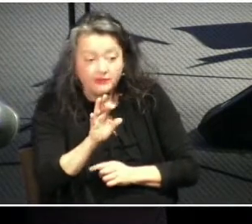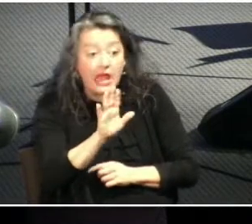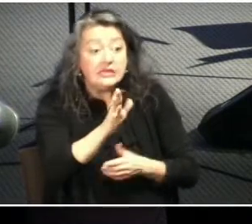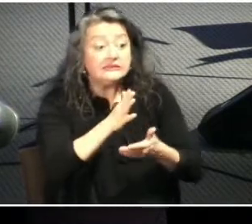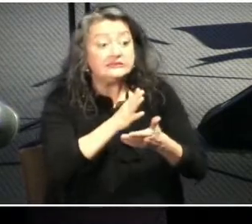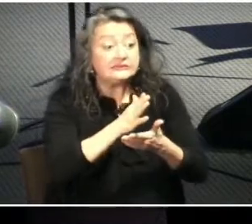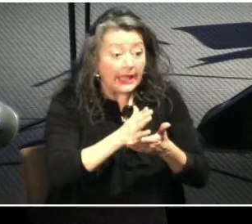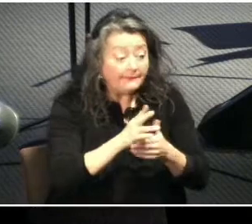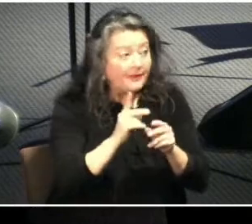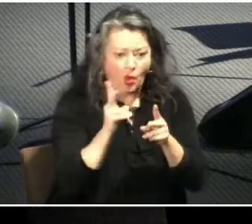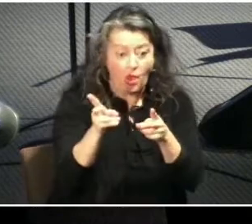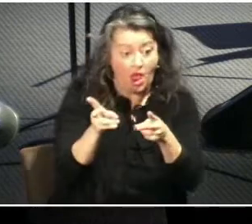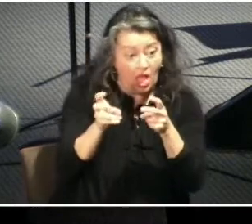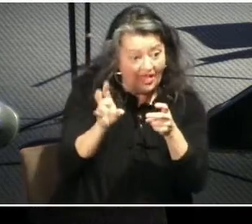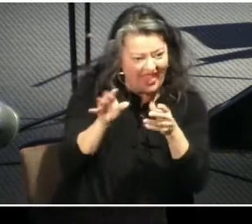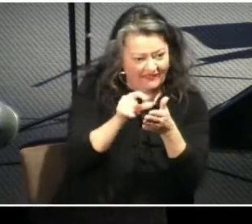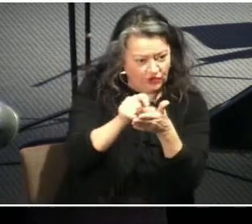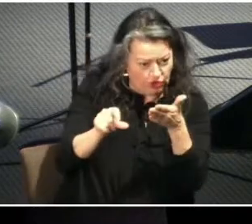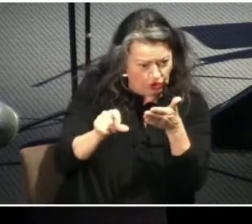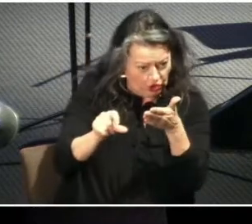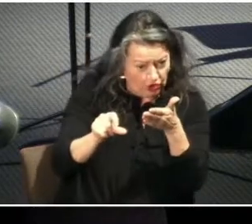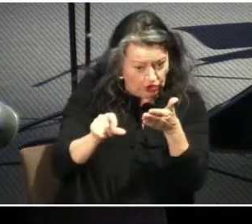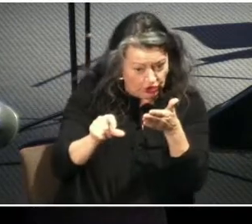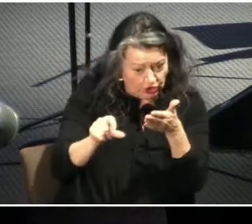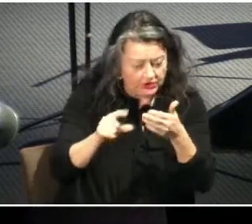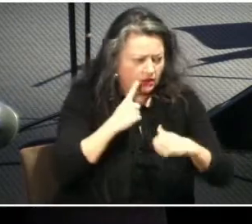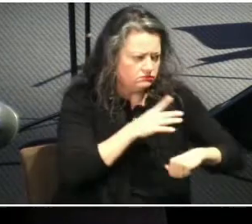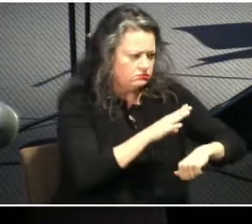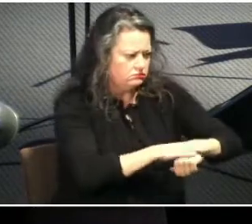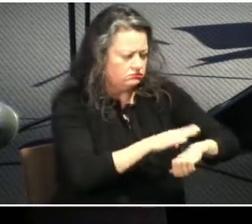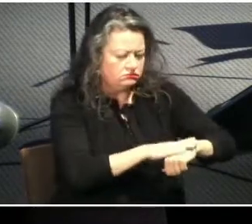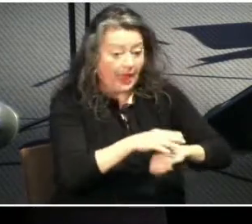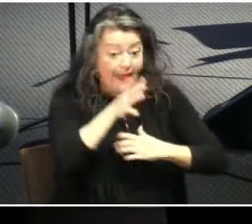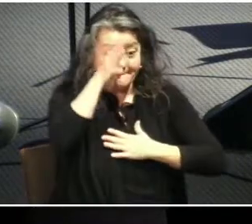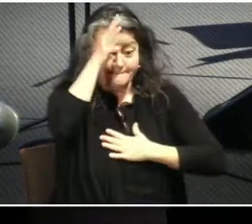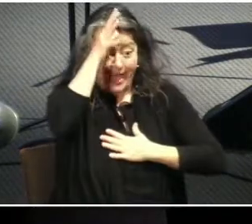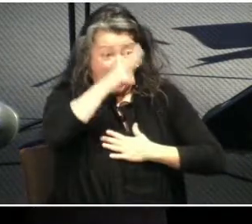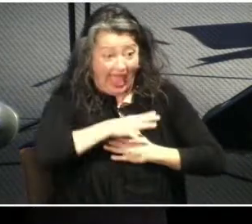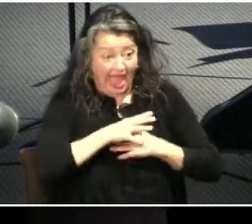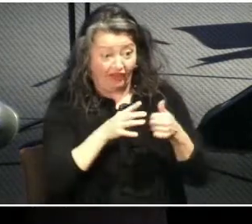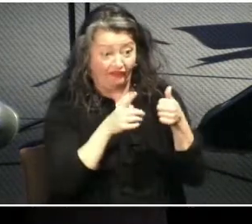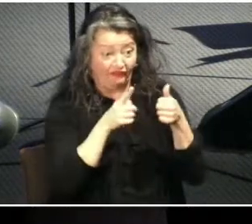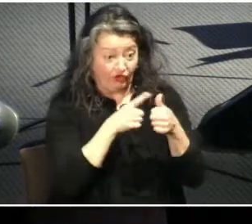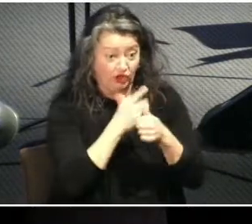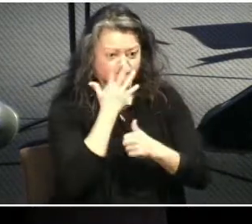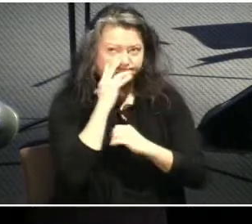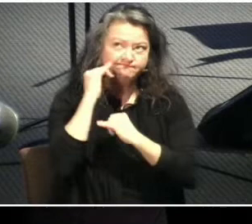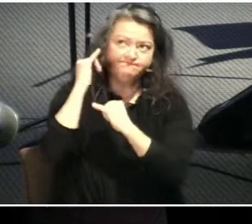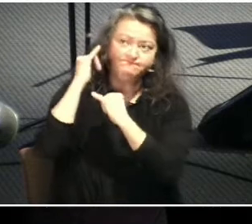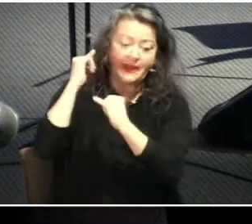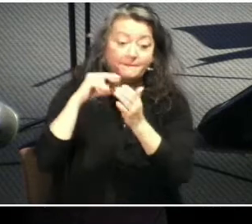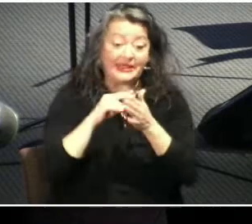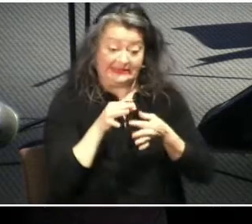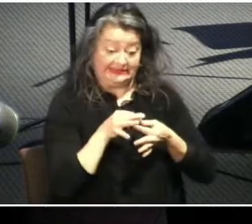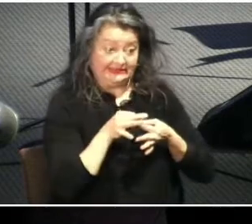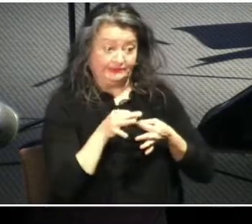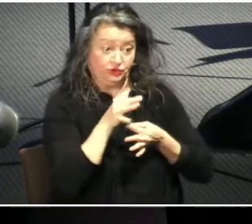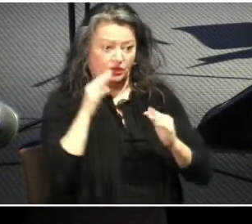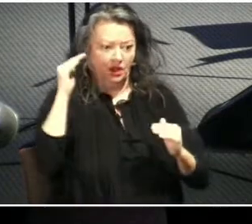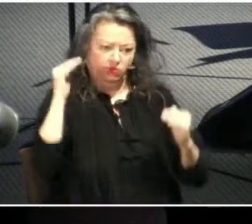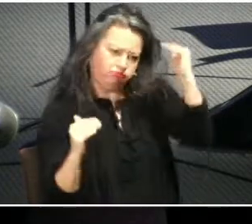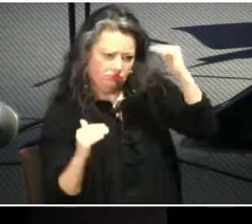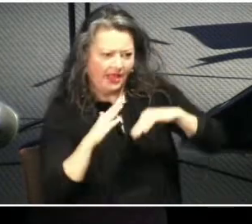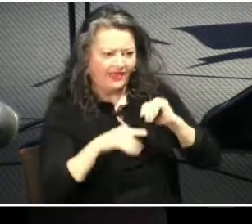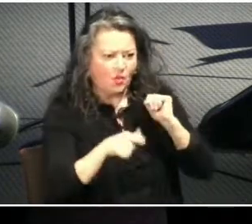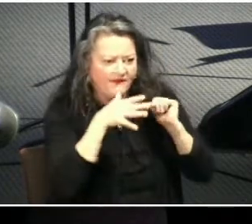to claim that husbands are spiritually superior to their wives in the eyes of god some may